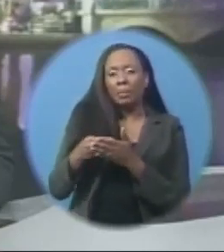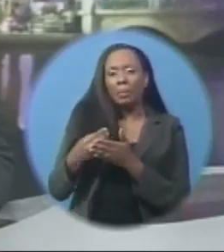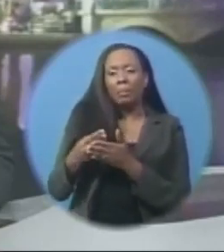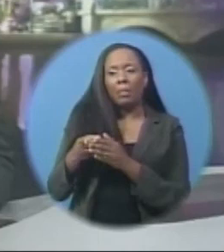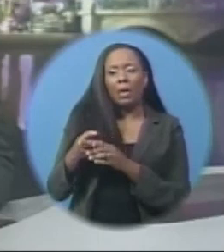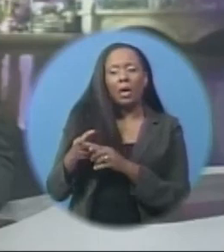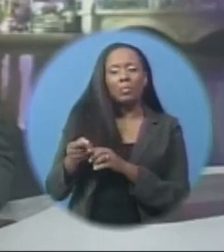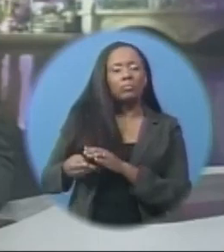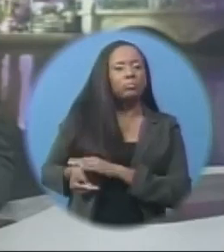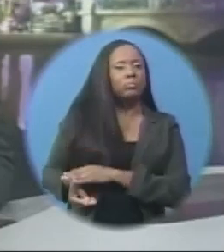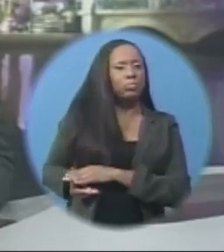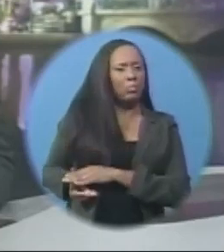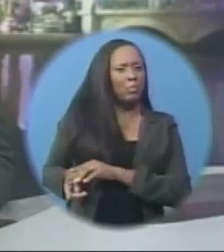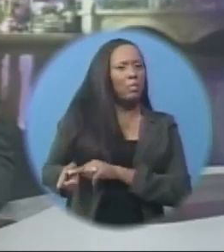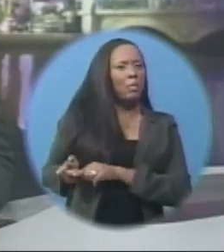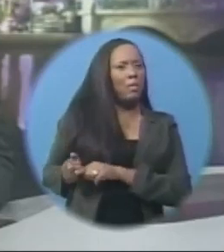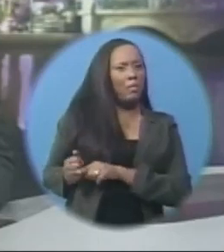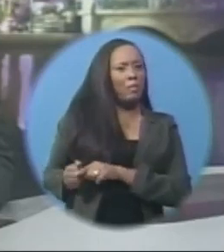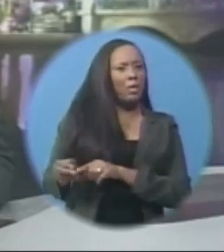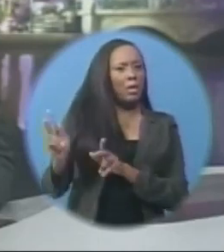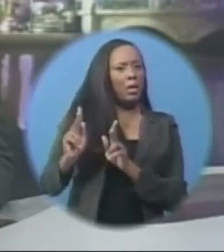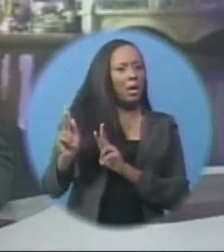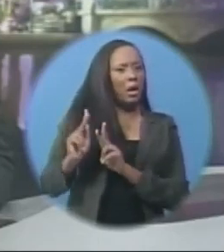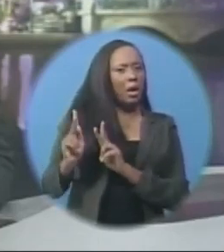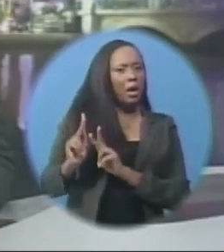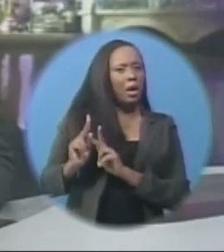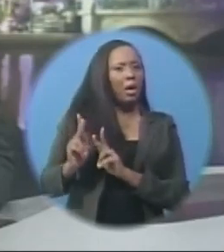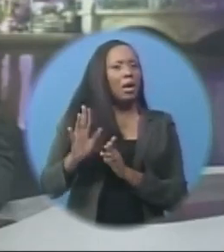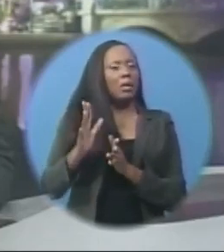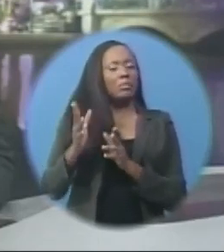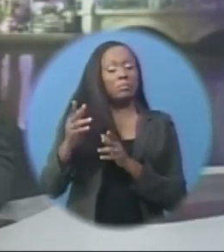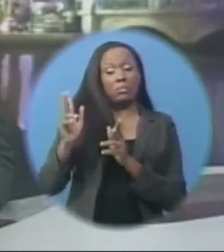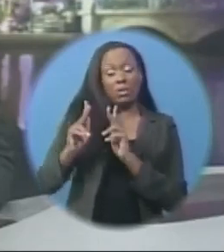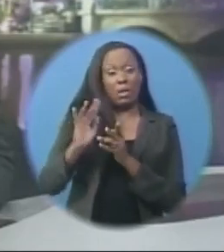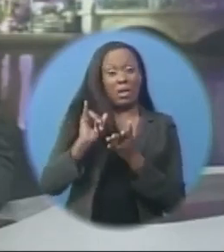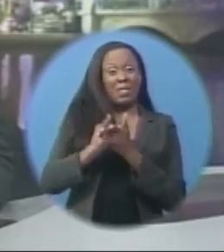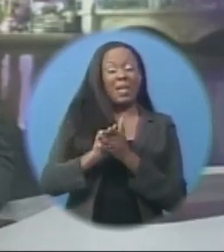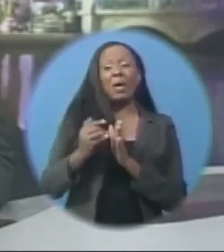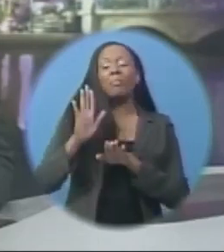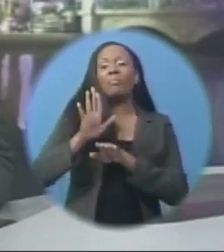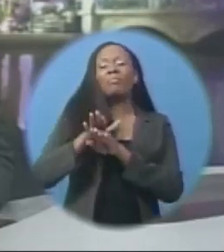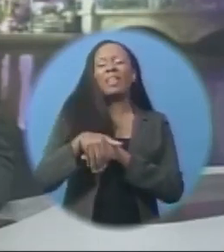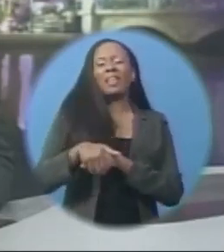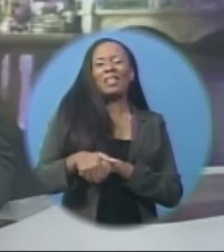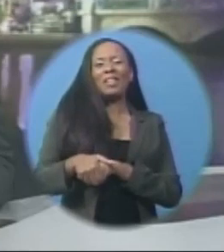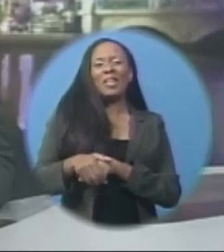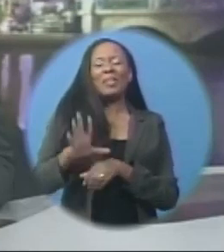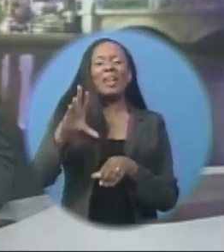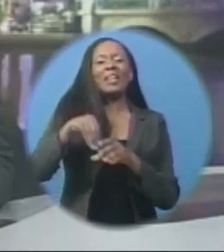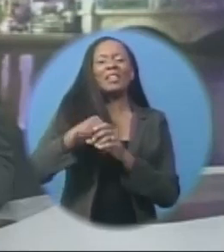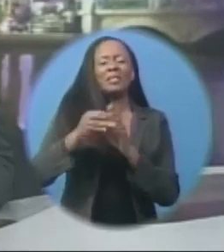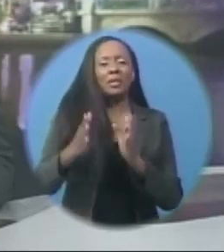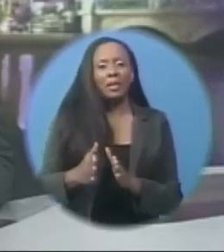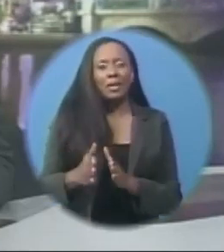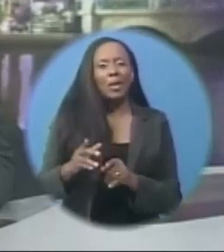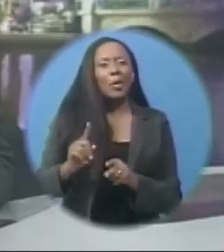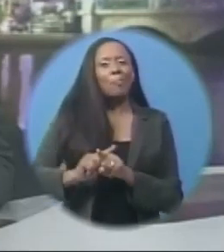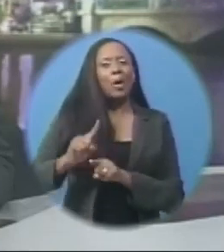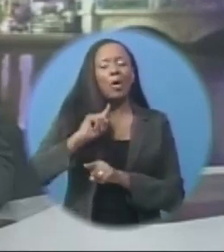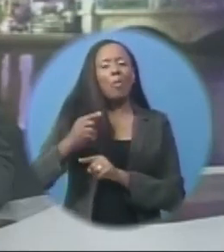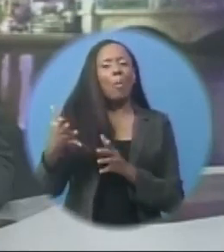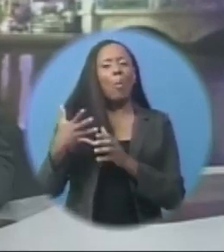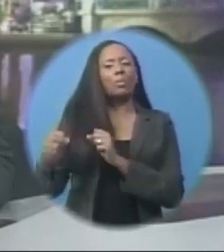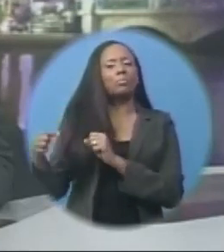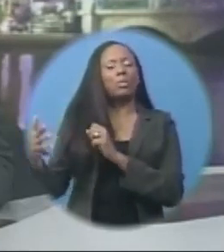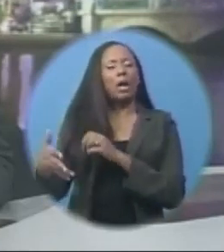FBI agents in Boston who pose as potential investors in connection with the proposed project to develop a port in the Moles-St. Nicholas